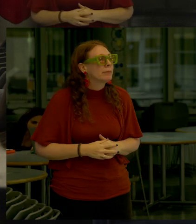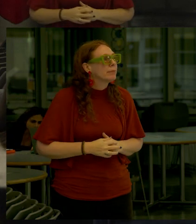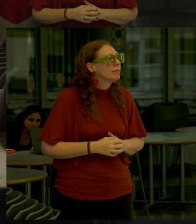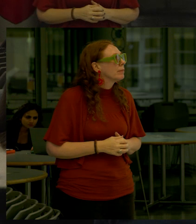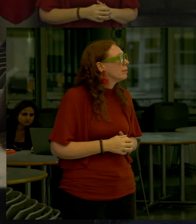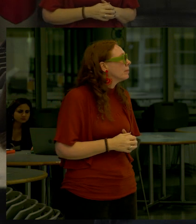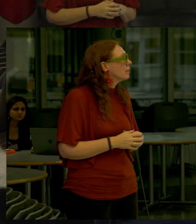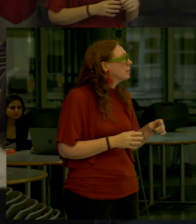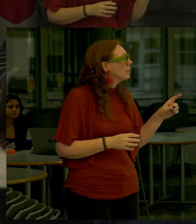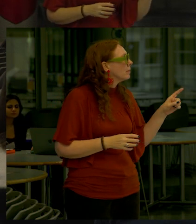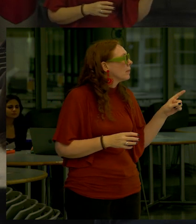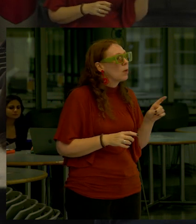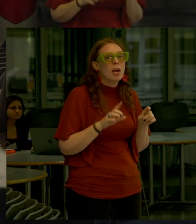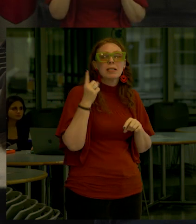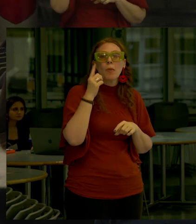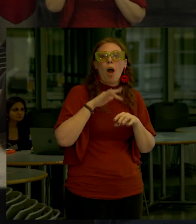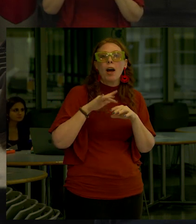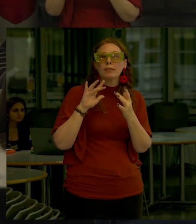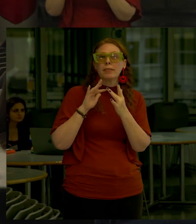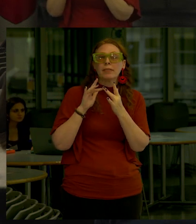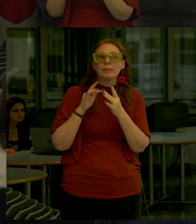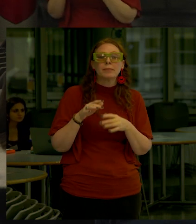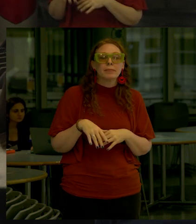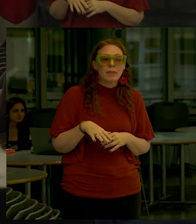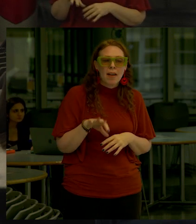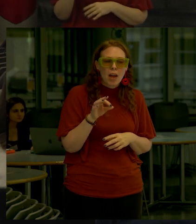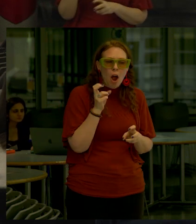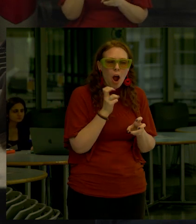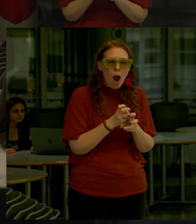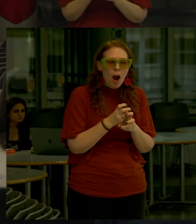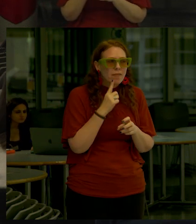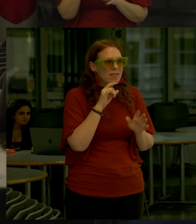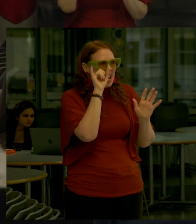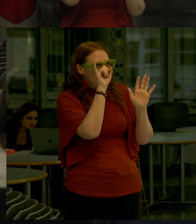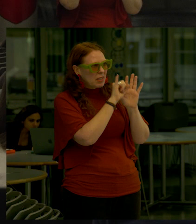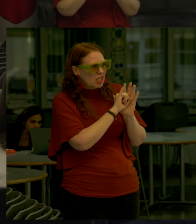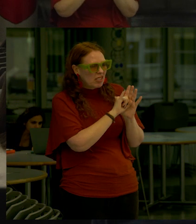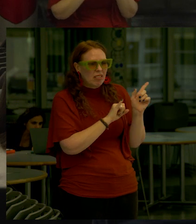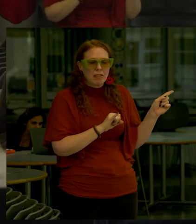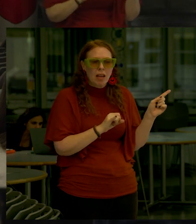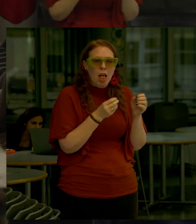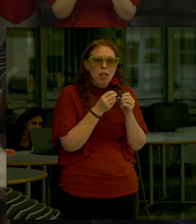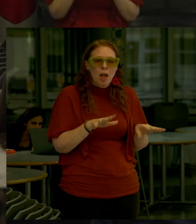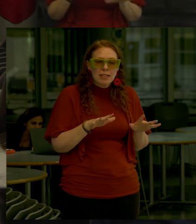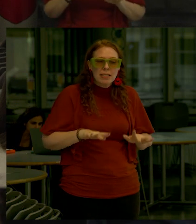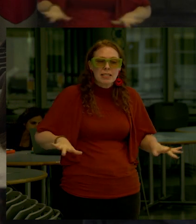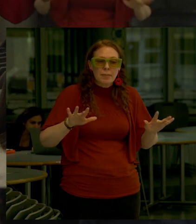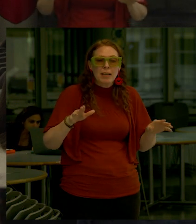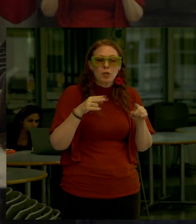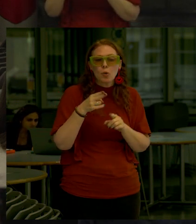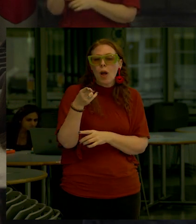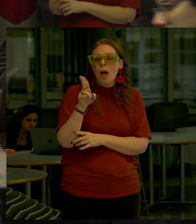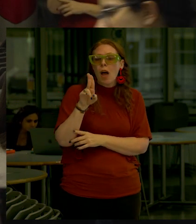I'm gonna switch to somebody online I found it hard to tell from the images but is there any loss of space to Hudson